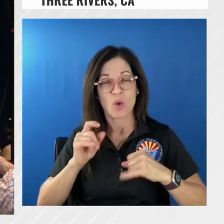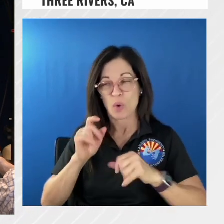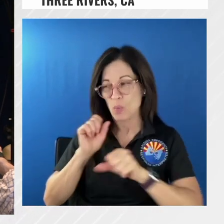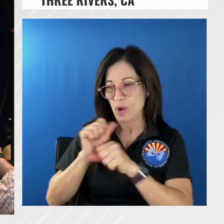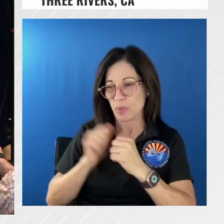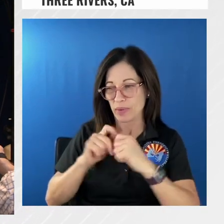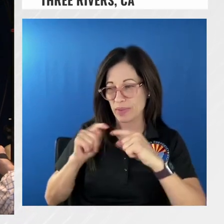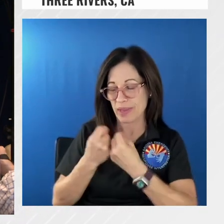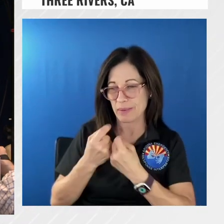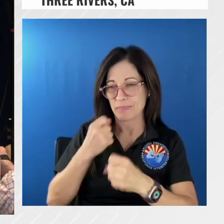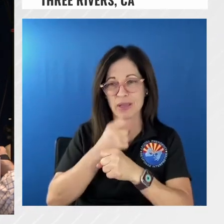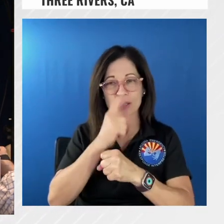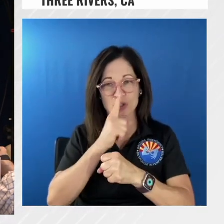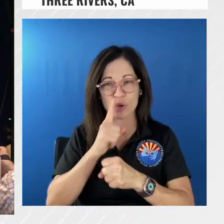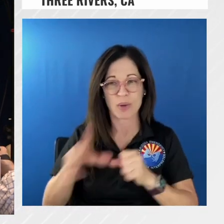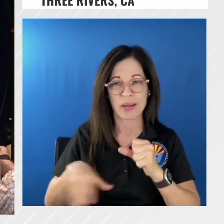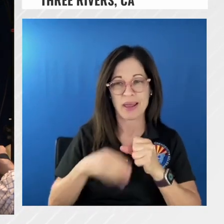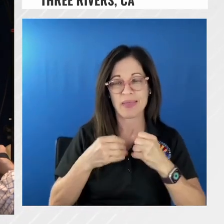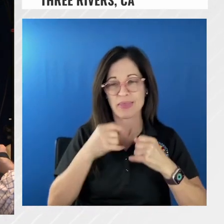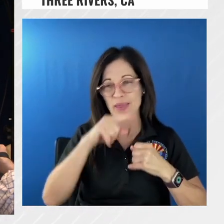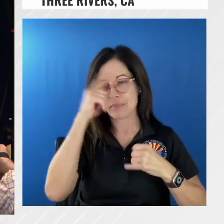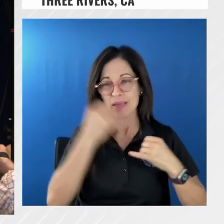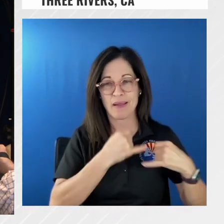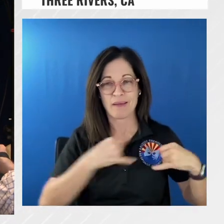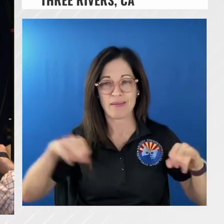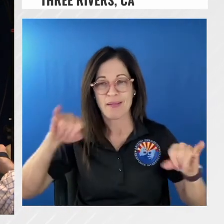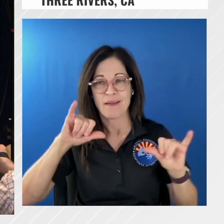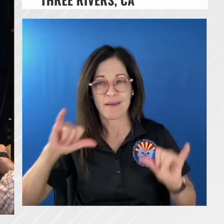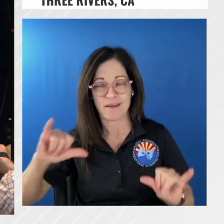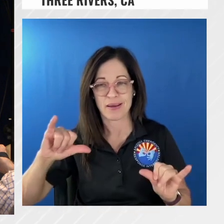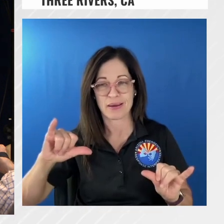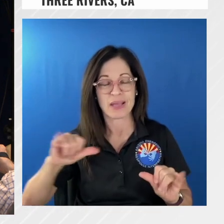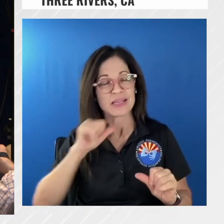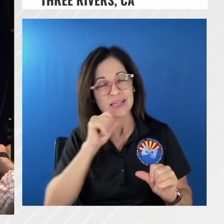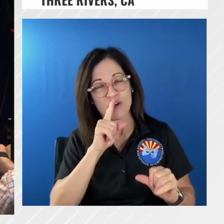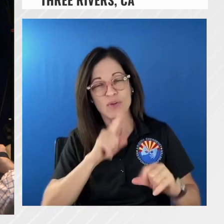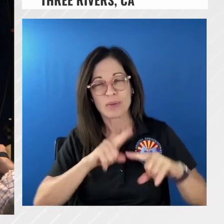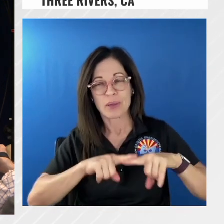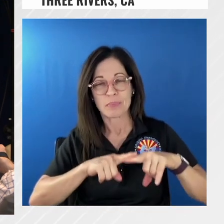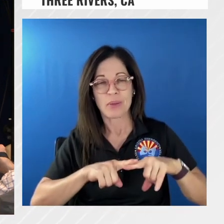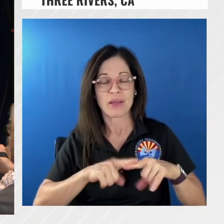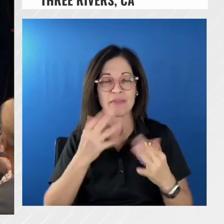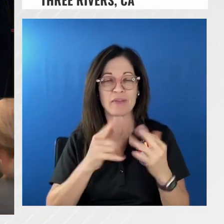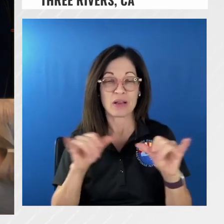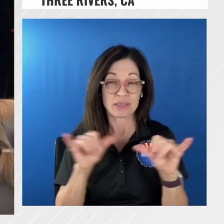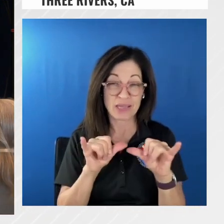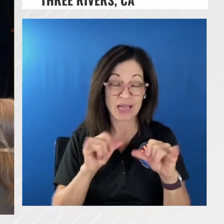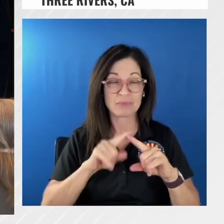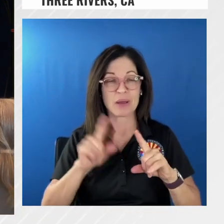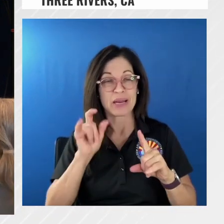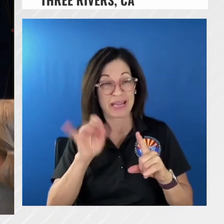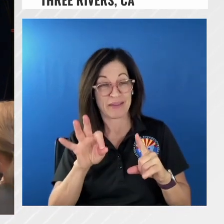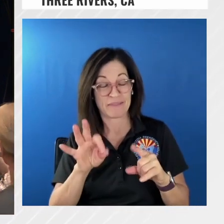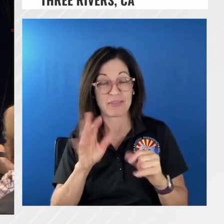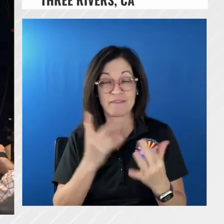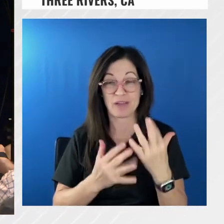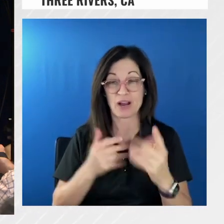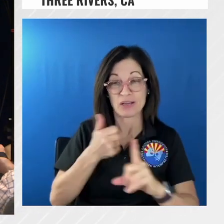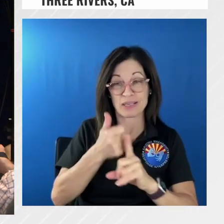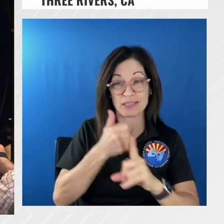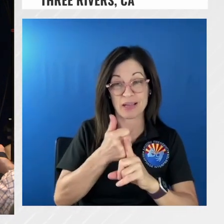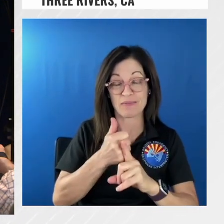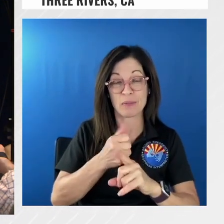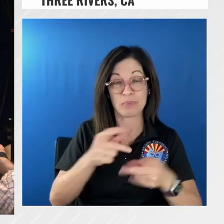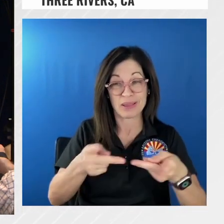that's how it's kind of driven it's not so much on the fire size it's more of when the fire is at a point where we've identified on the map that we can hold the